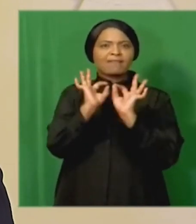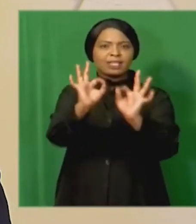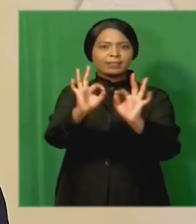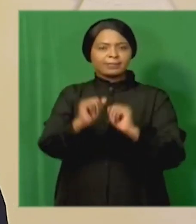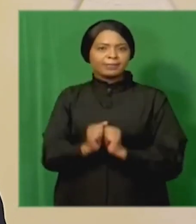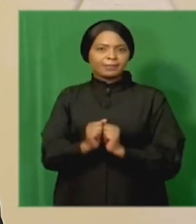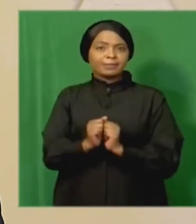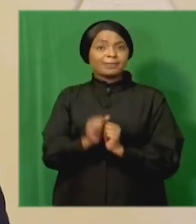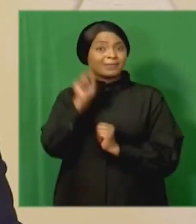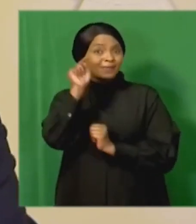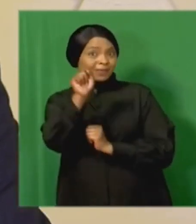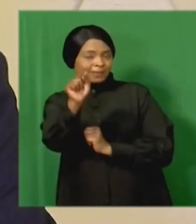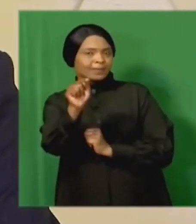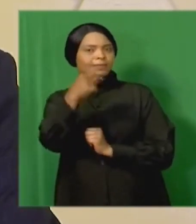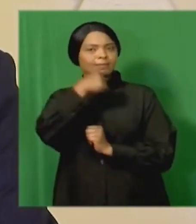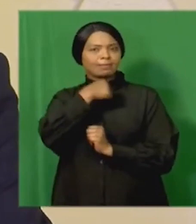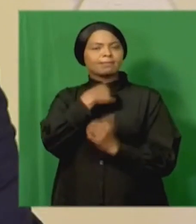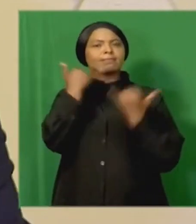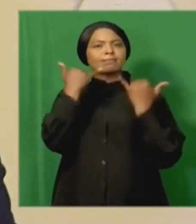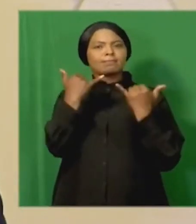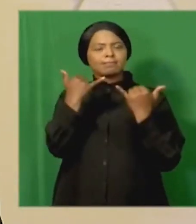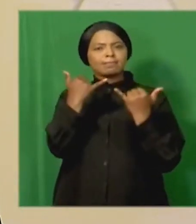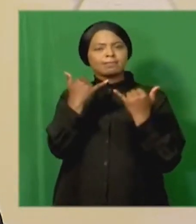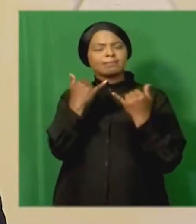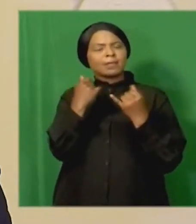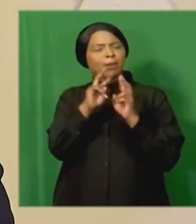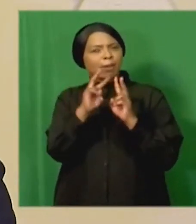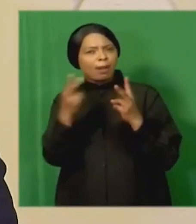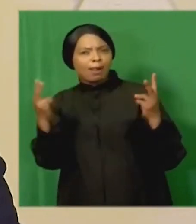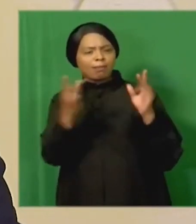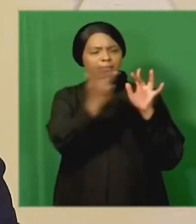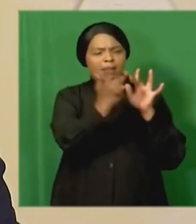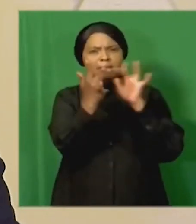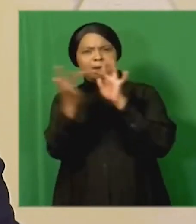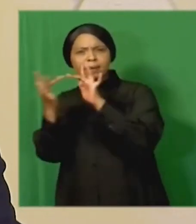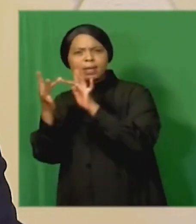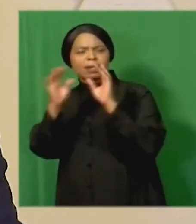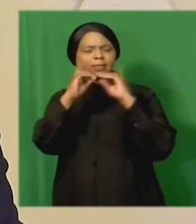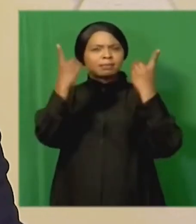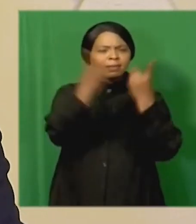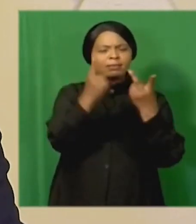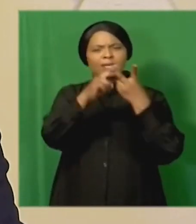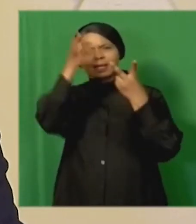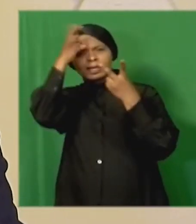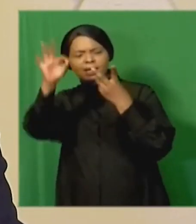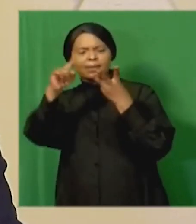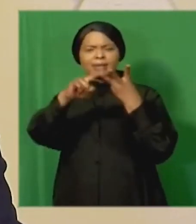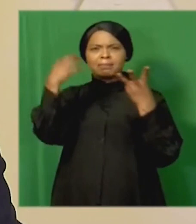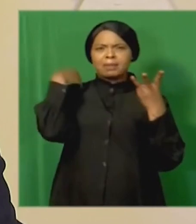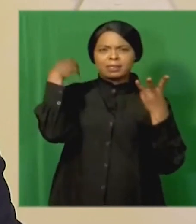this regard I have directed various departments and government ministers